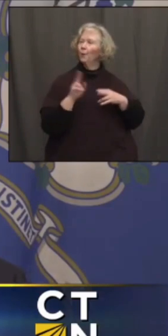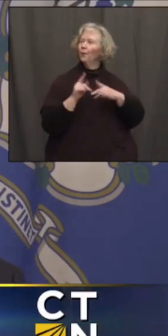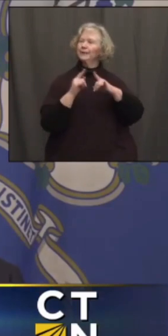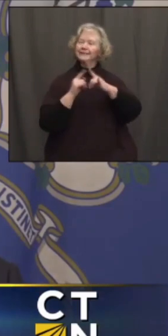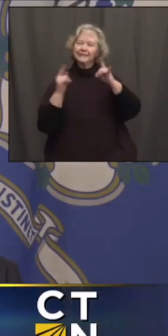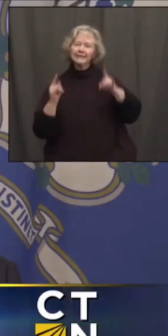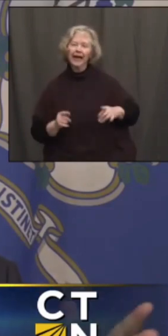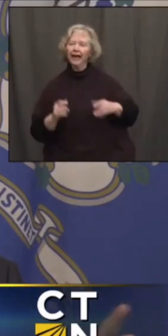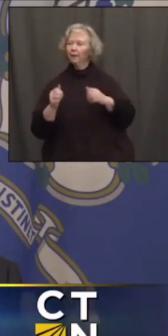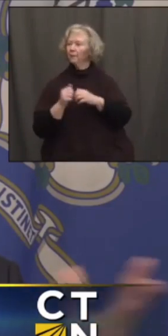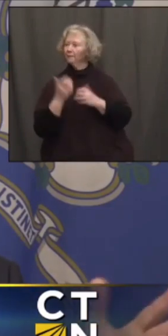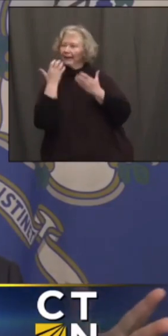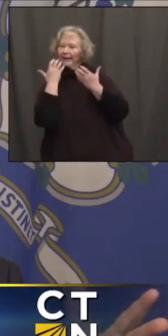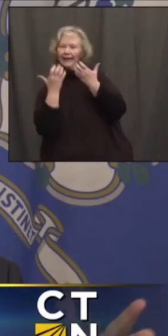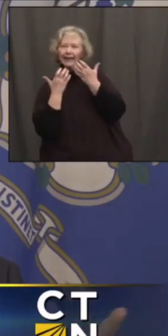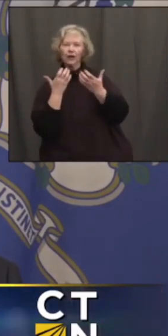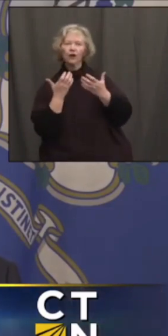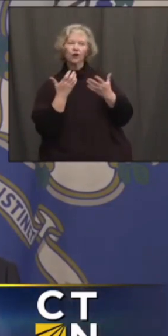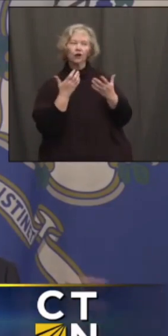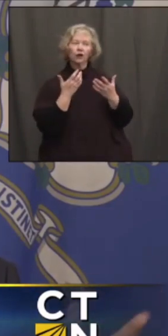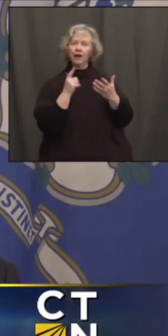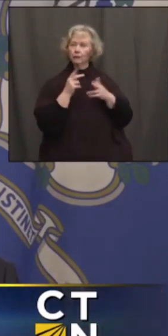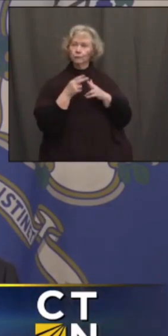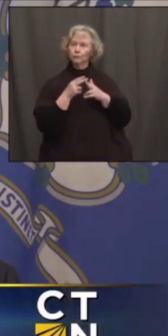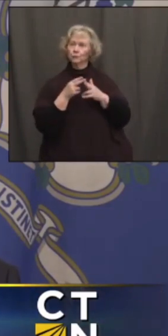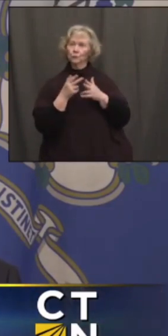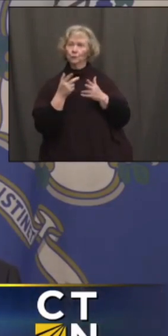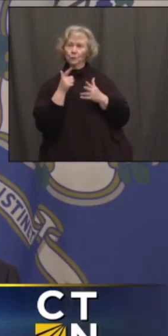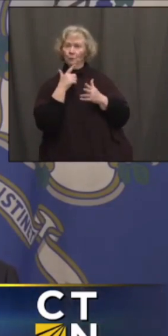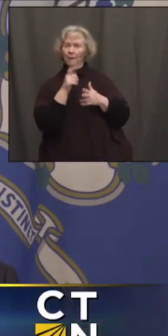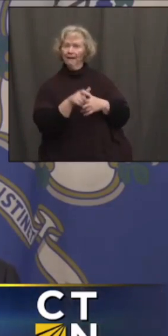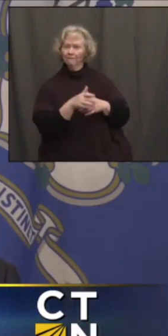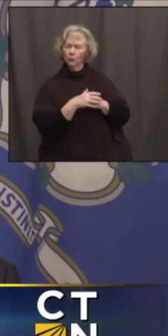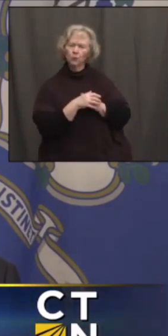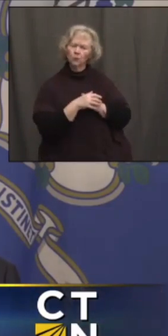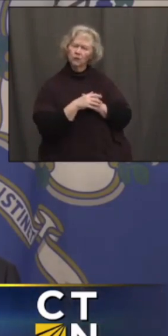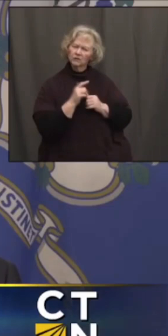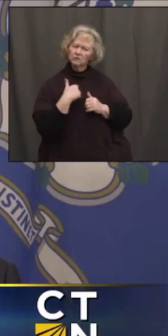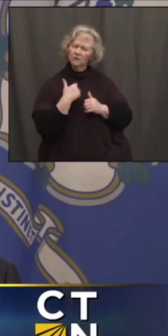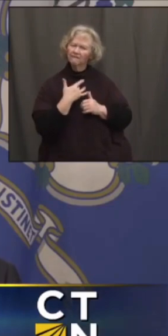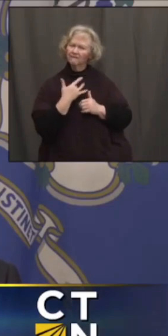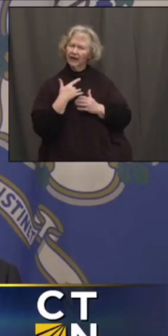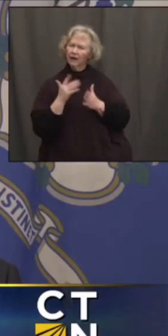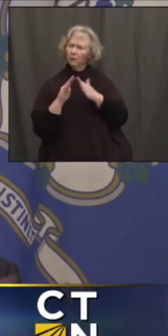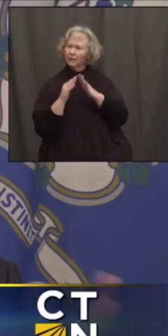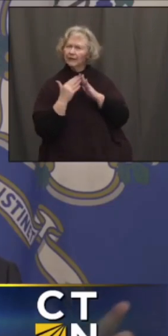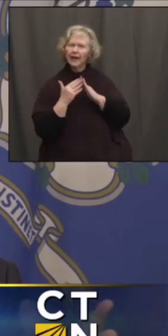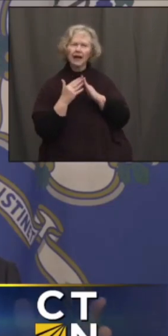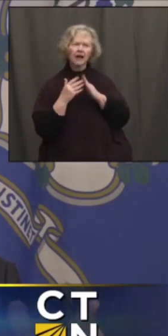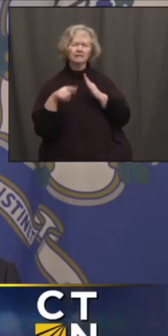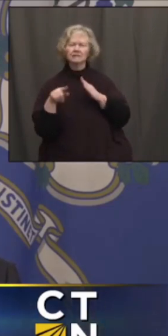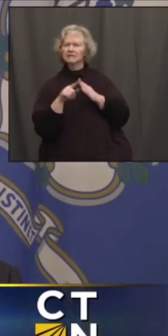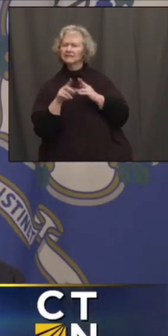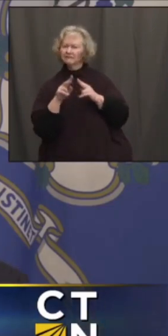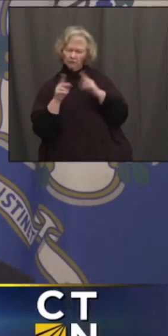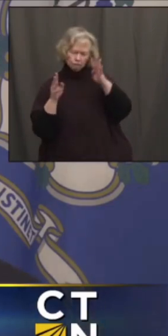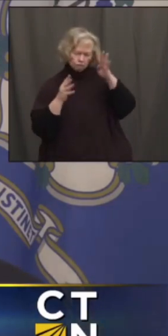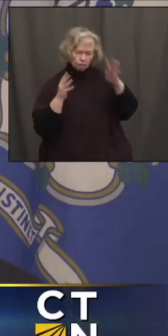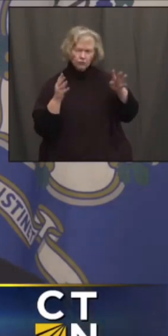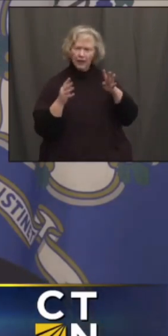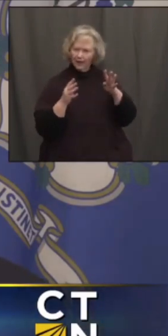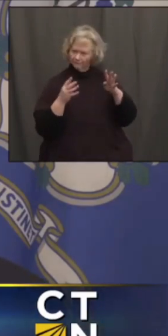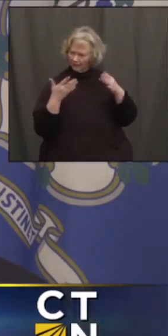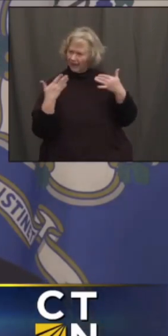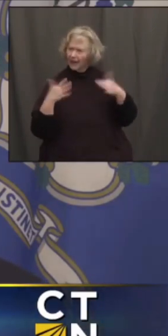using heaters. And pretty soon they won't need any of that. And I'd like to think that our municipalities and towns would be very creative about